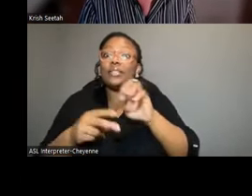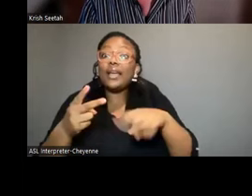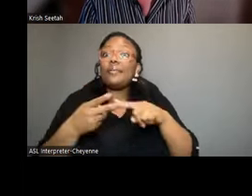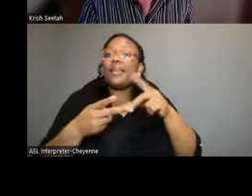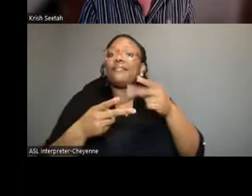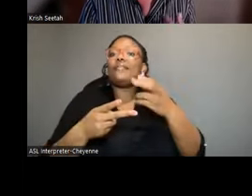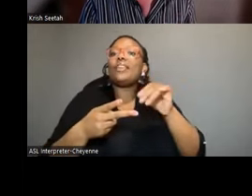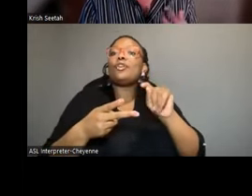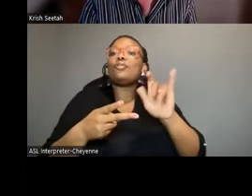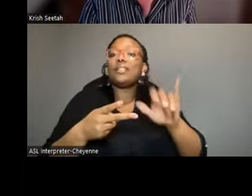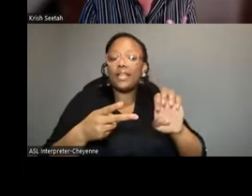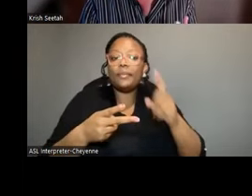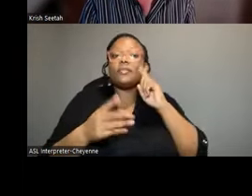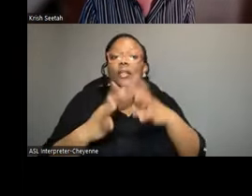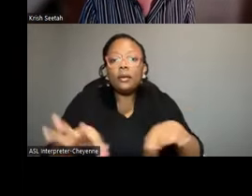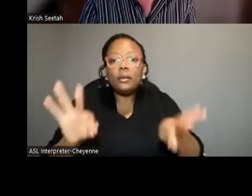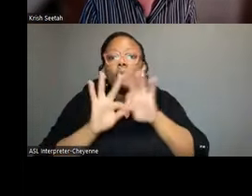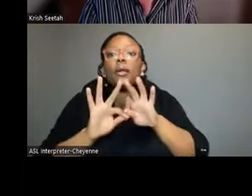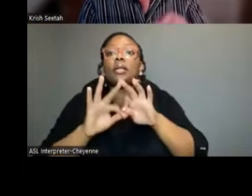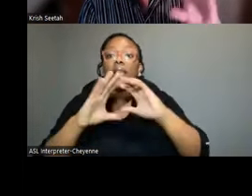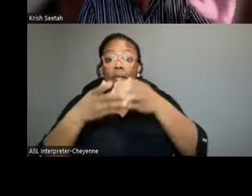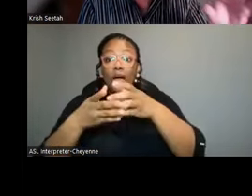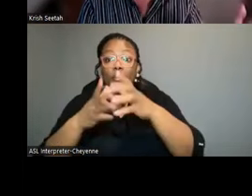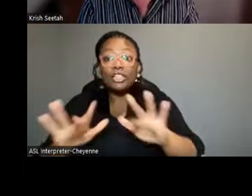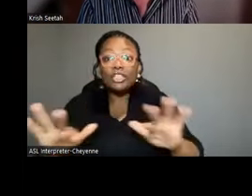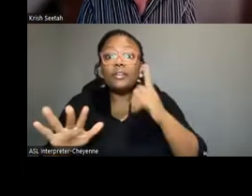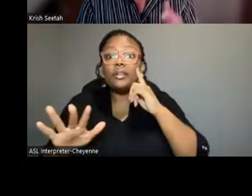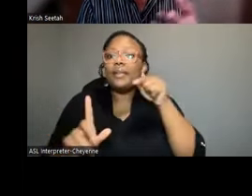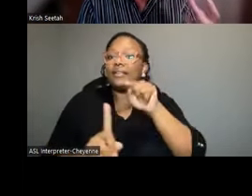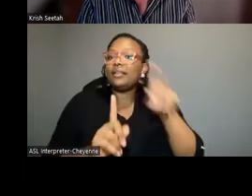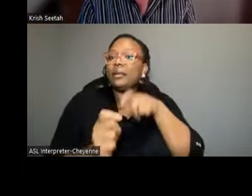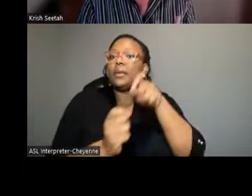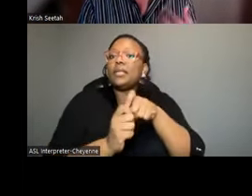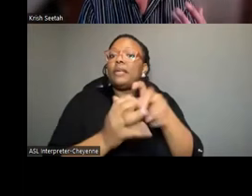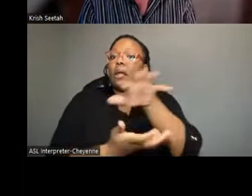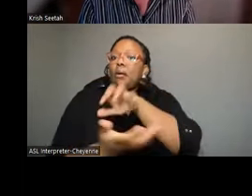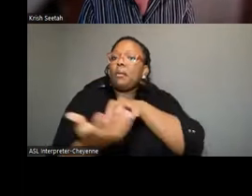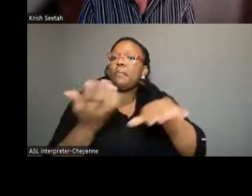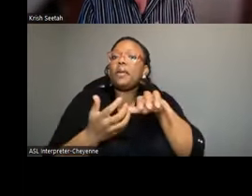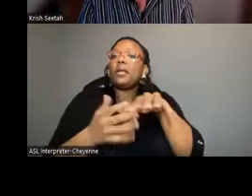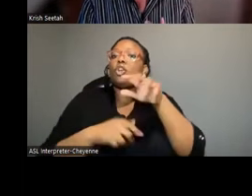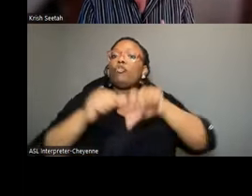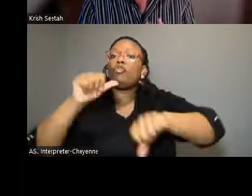been really important has been to look at population diversity because of this particular mix of colonial